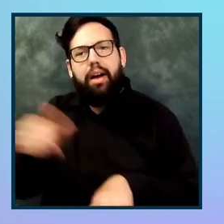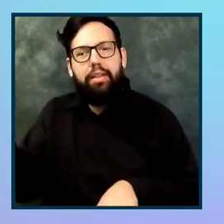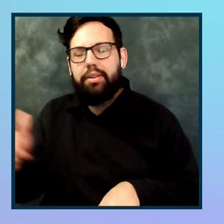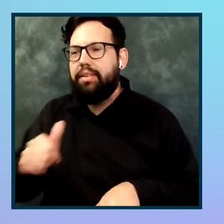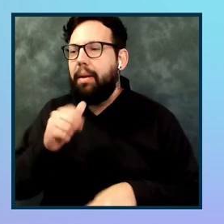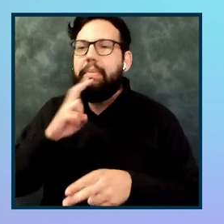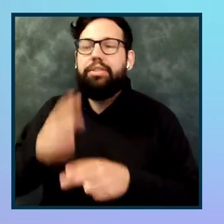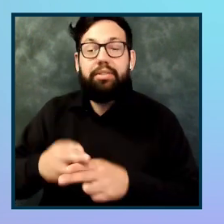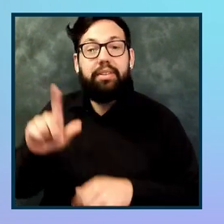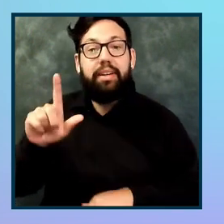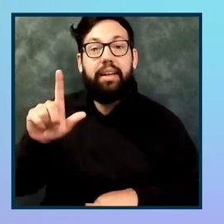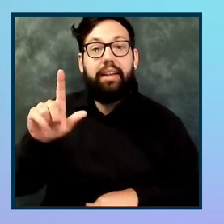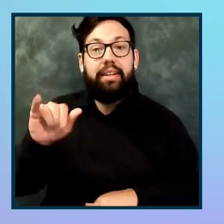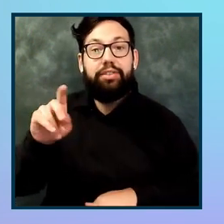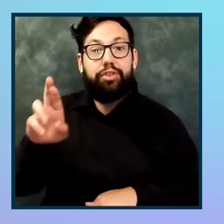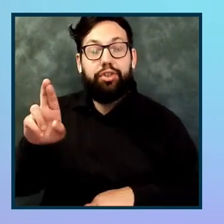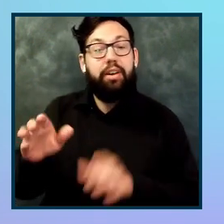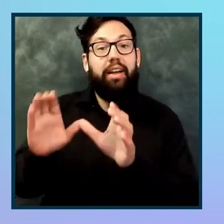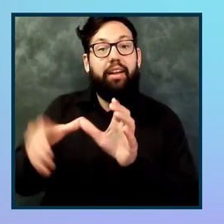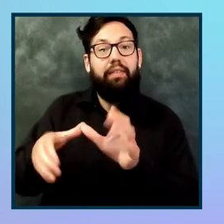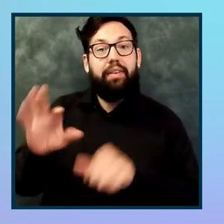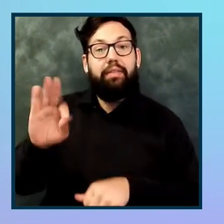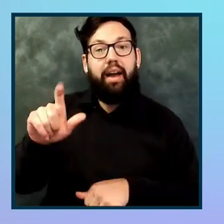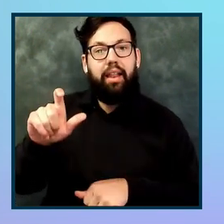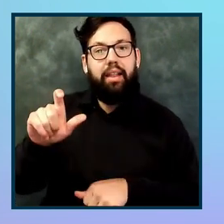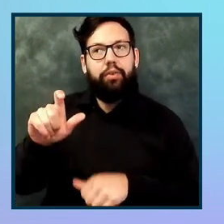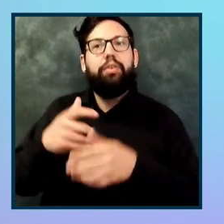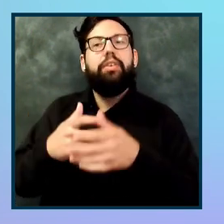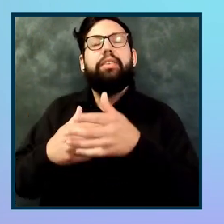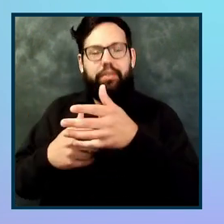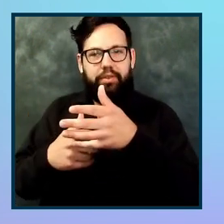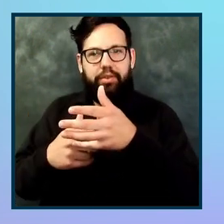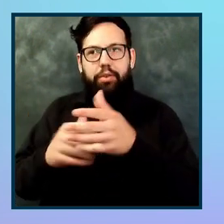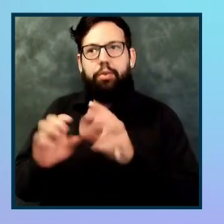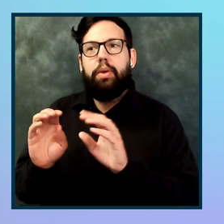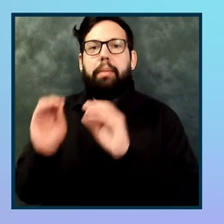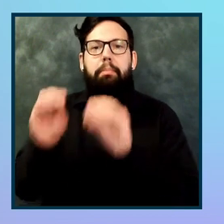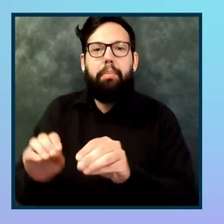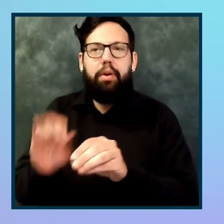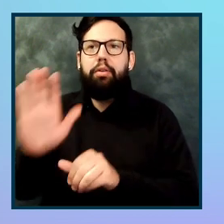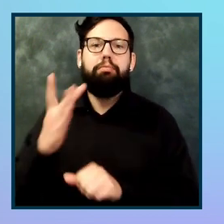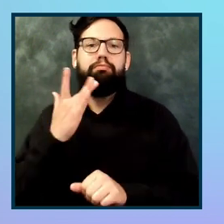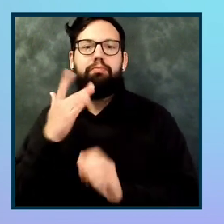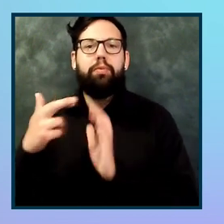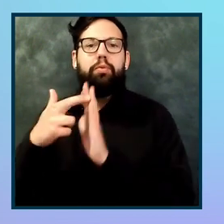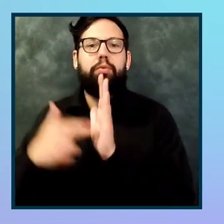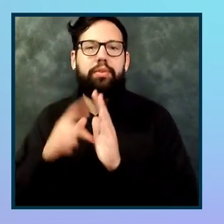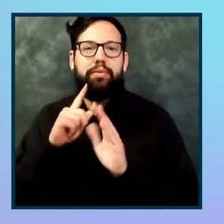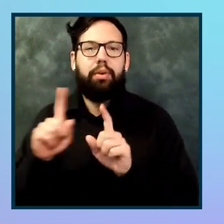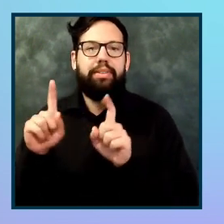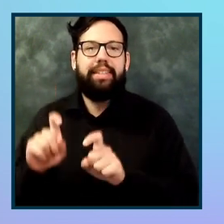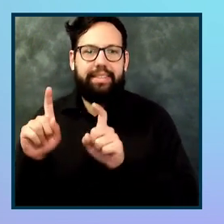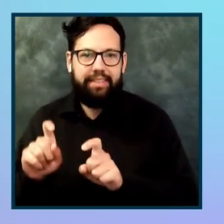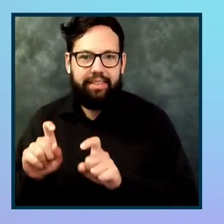linter config file, you can extend the recommended rules, but you can put your own rules. And for those rules, you can specify